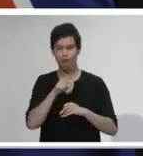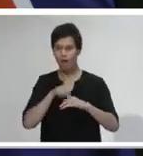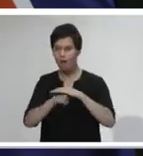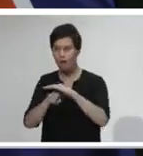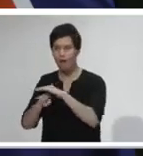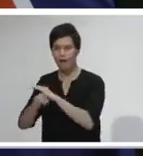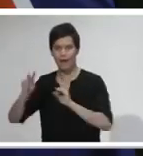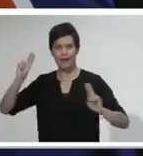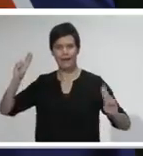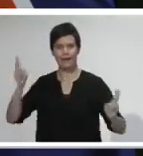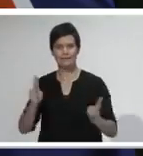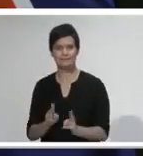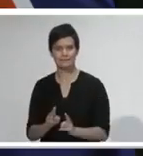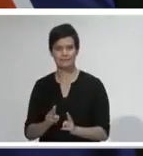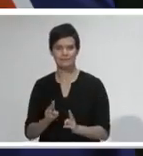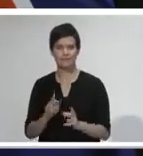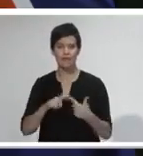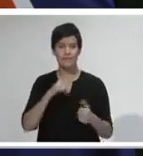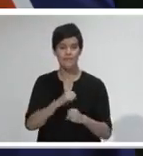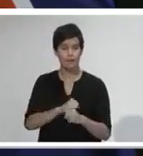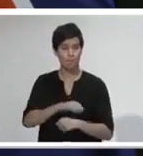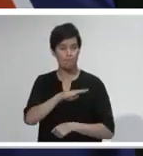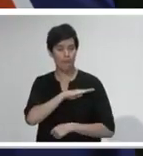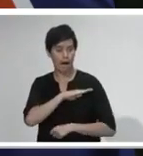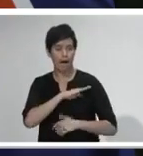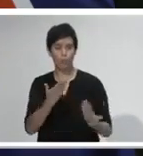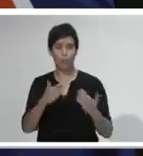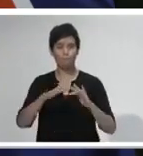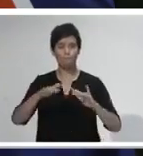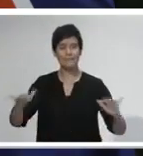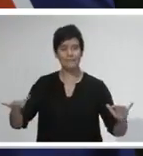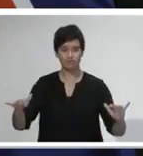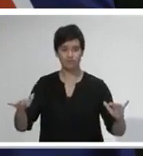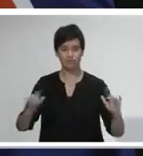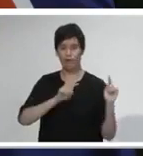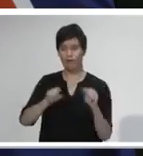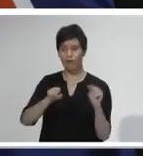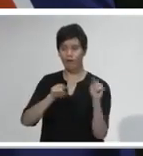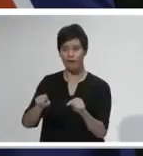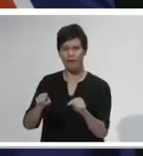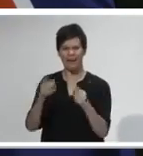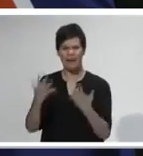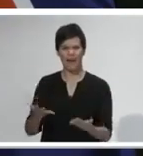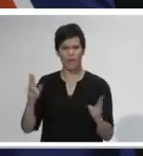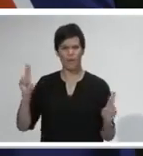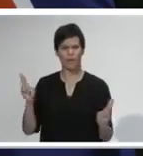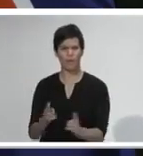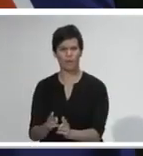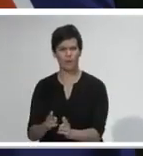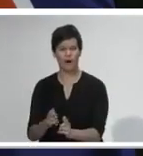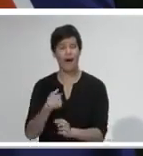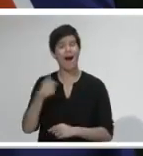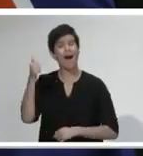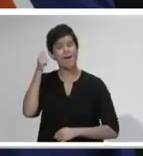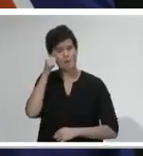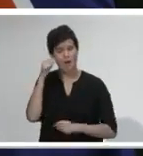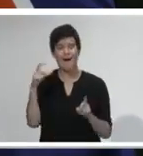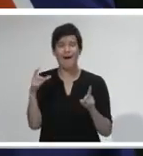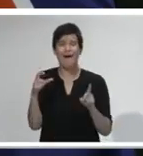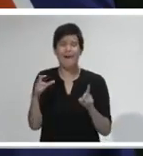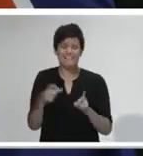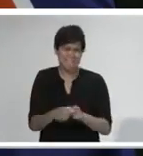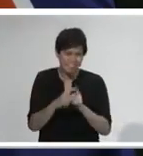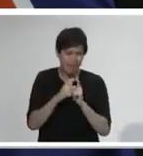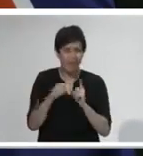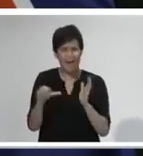parks. I know it hasn't been easy, but it has been working. No matter the outcome of